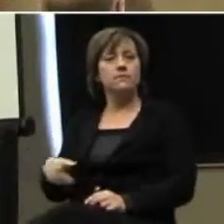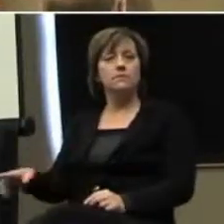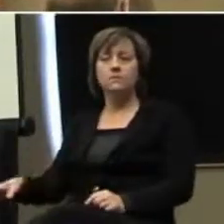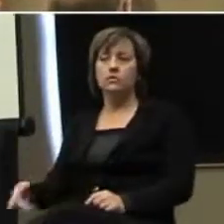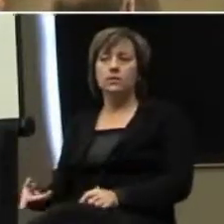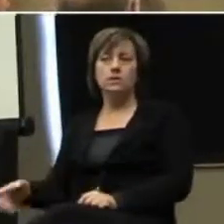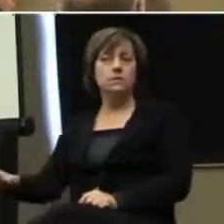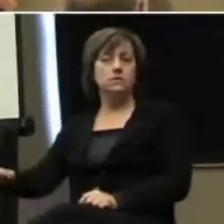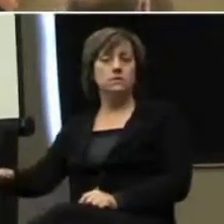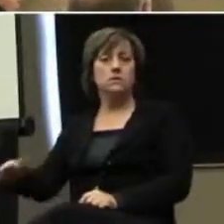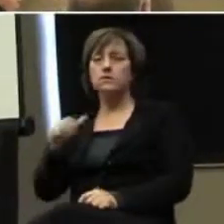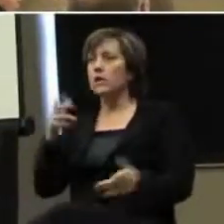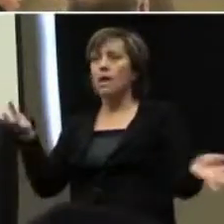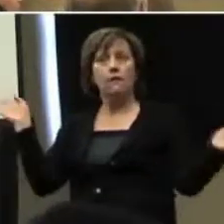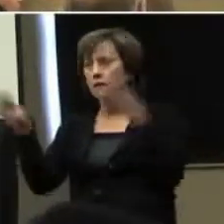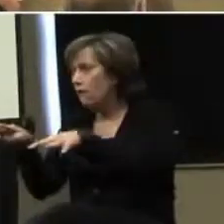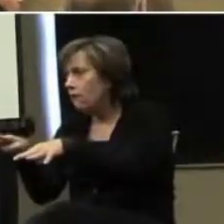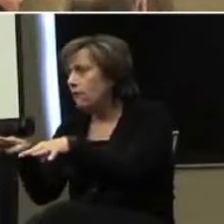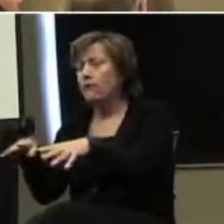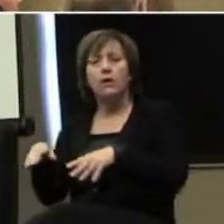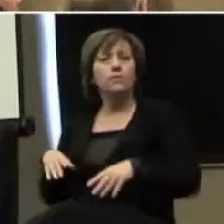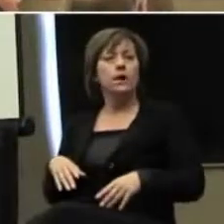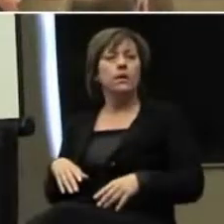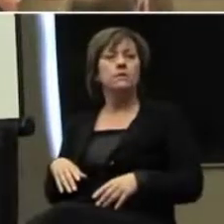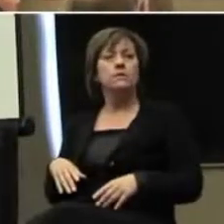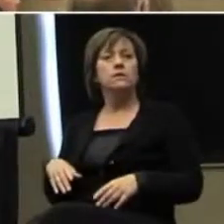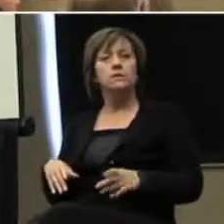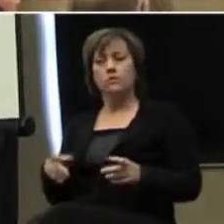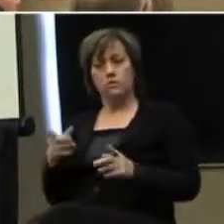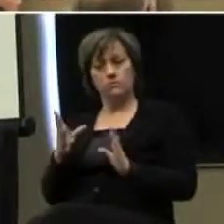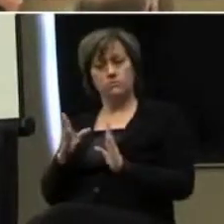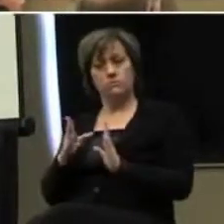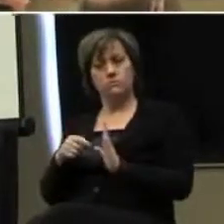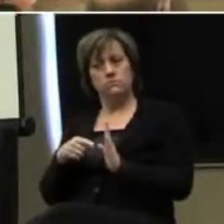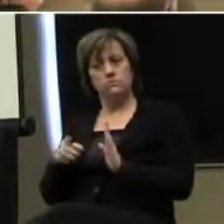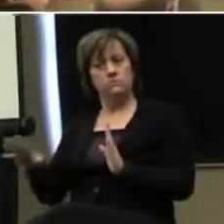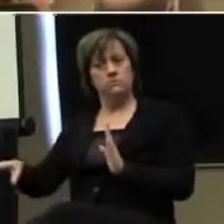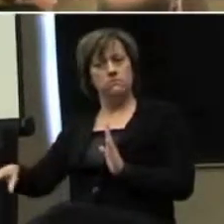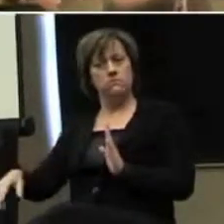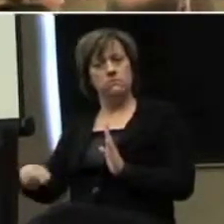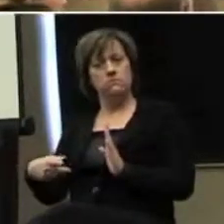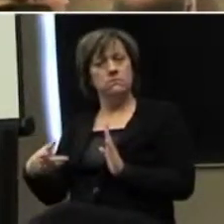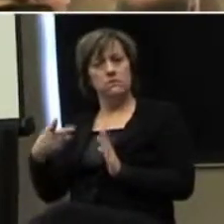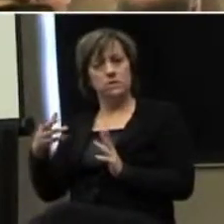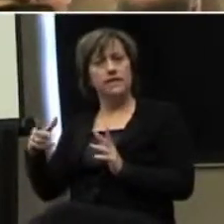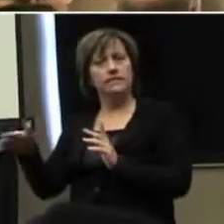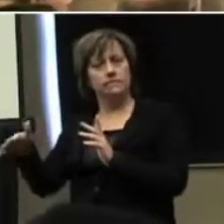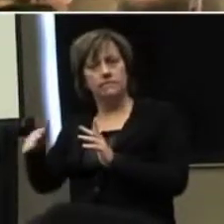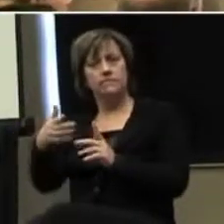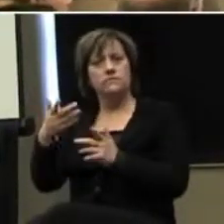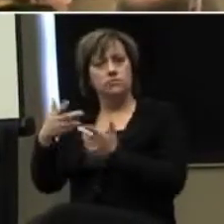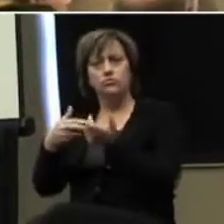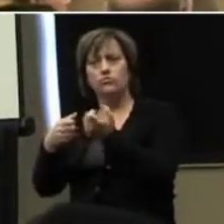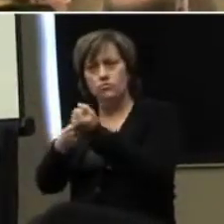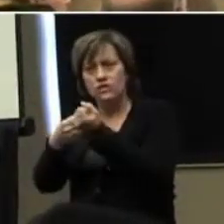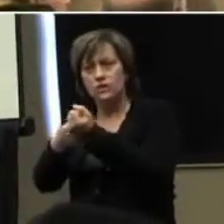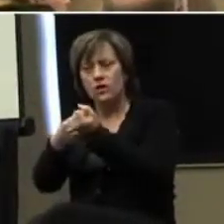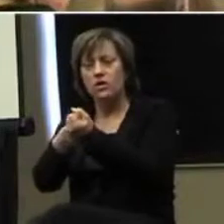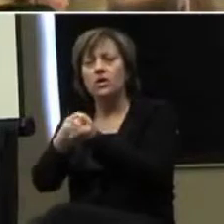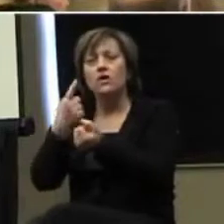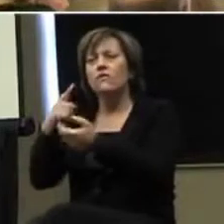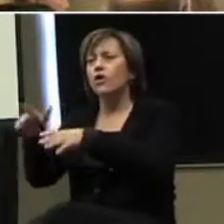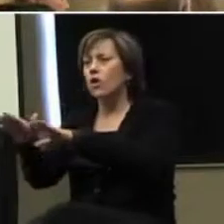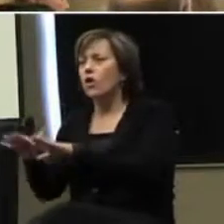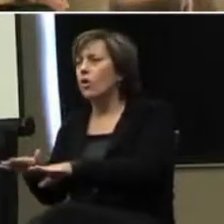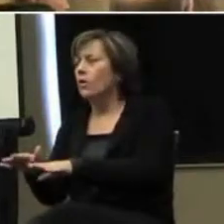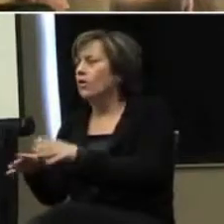vast amount of attention to it for the other students, but you are drawing it towards him. And then you're going to reinforce for lower